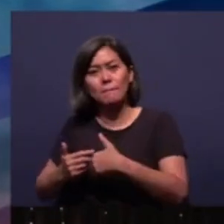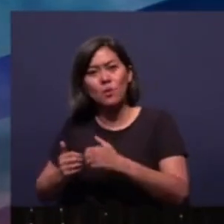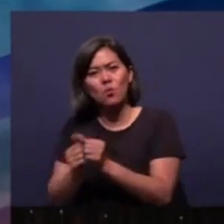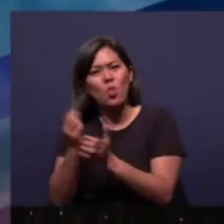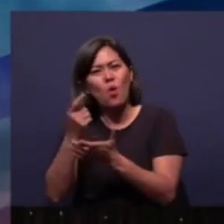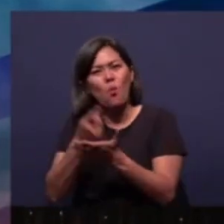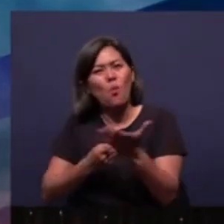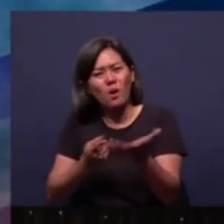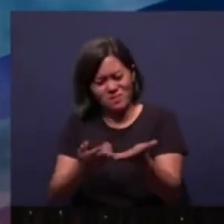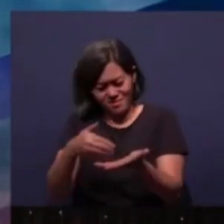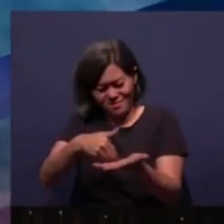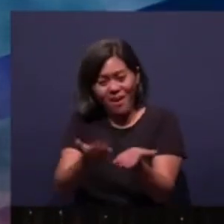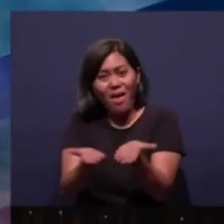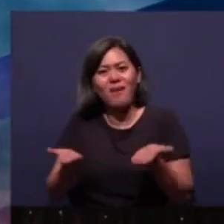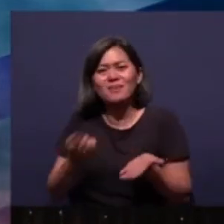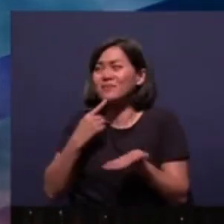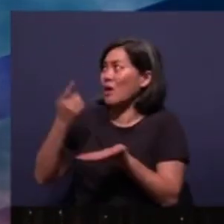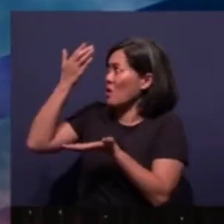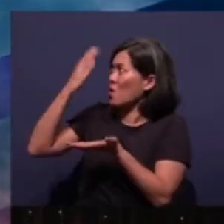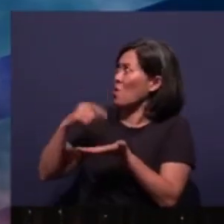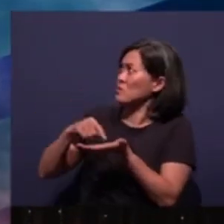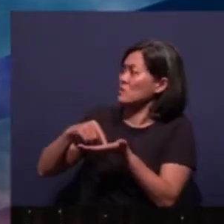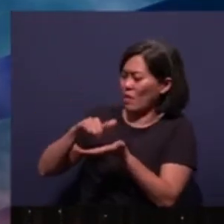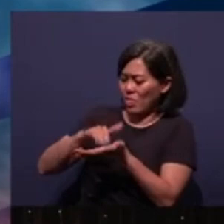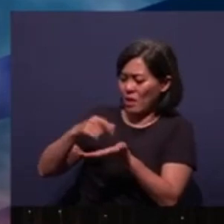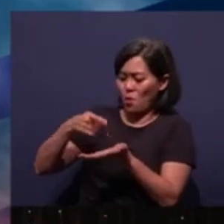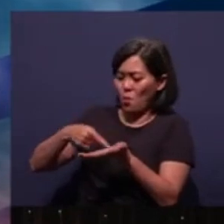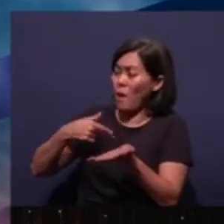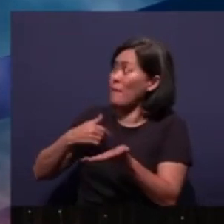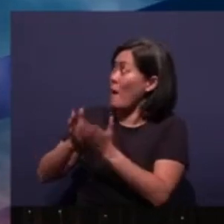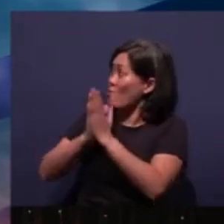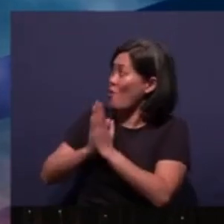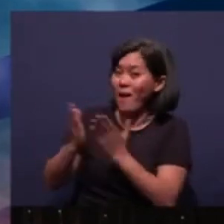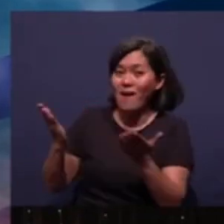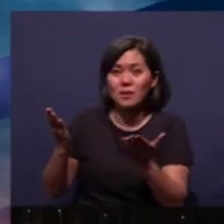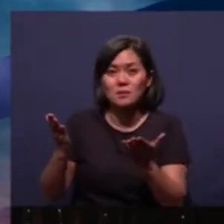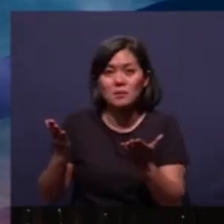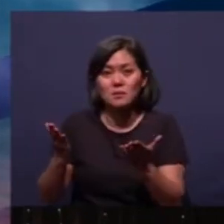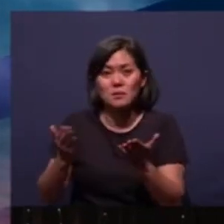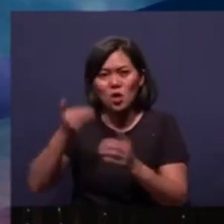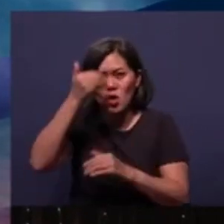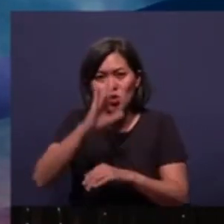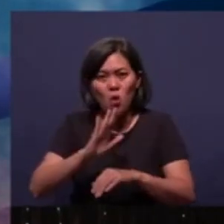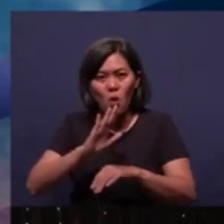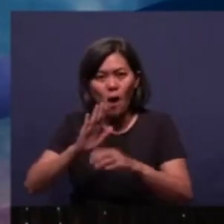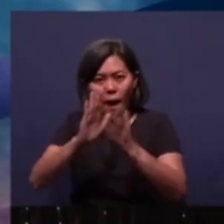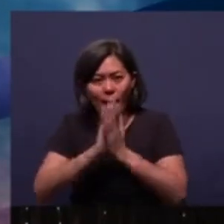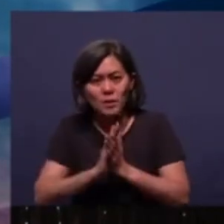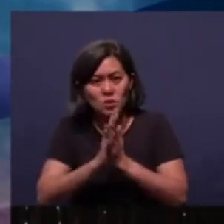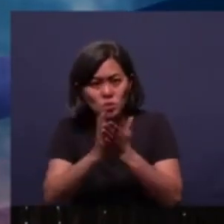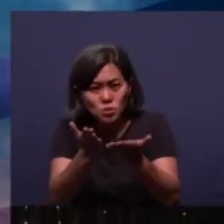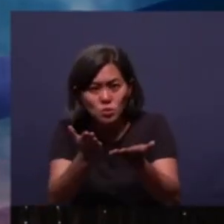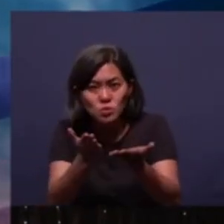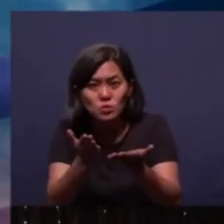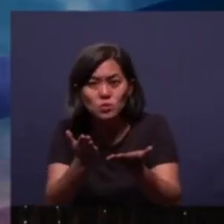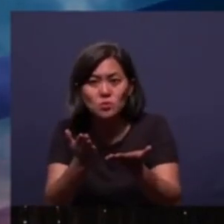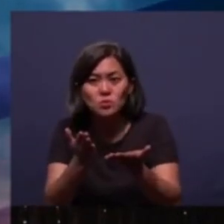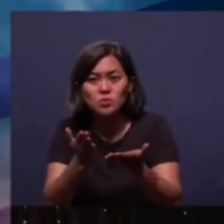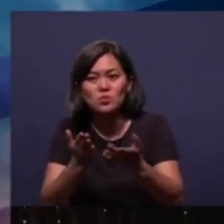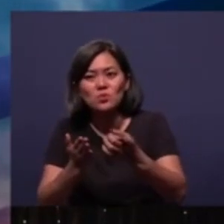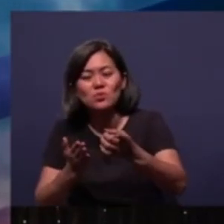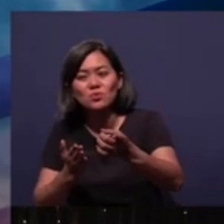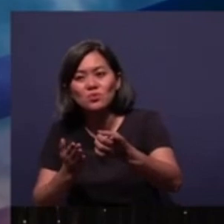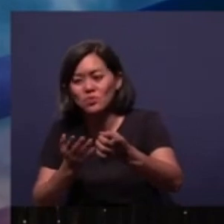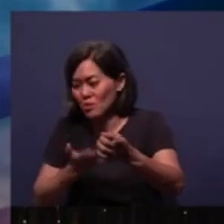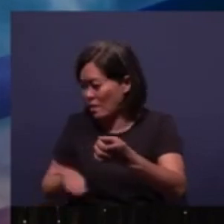whatever's in our hands And say, God, this is what my prayer is As God asks us Will you